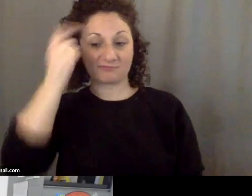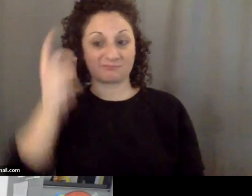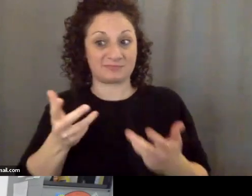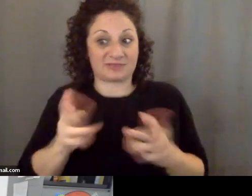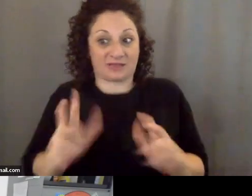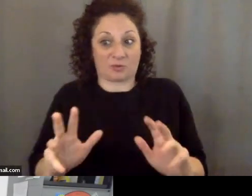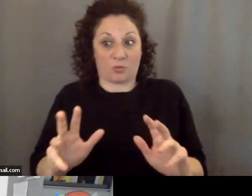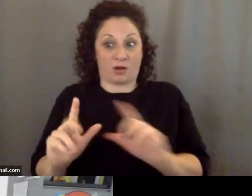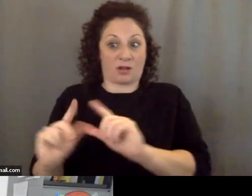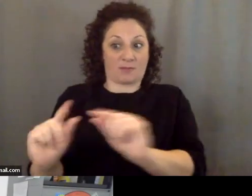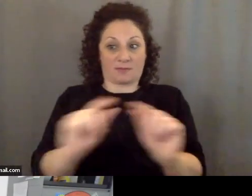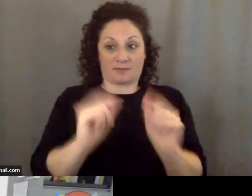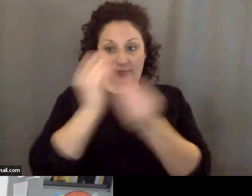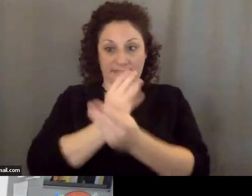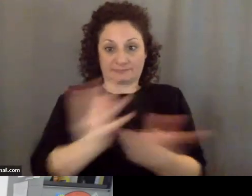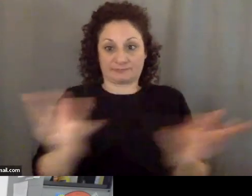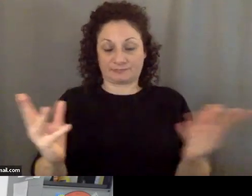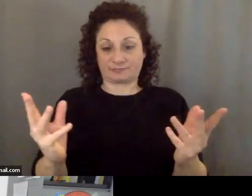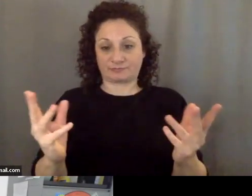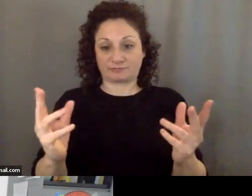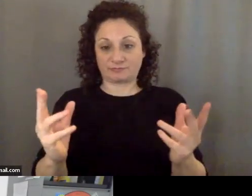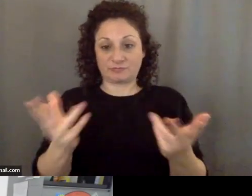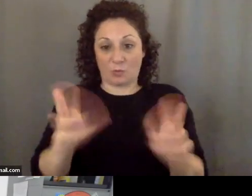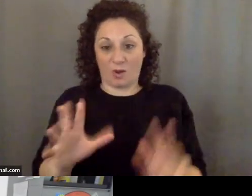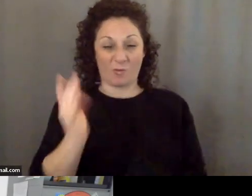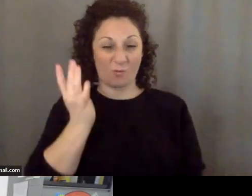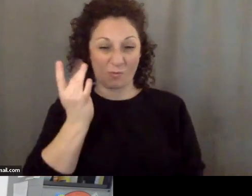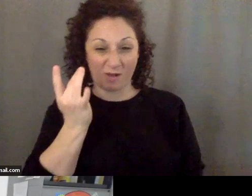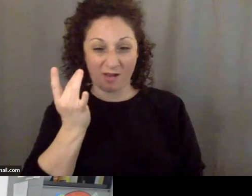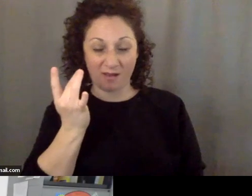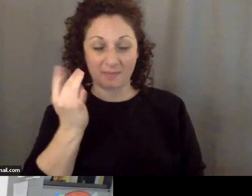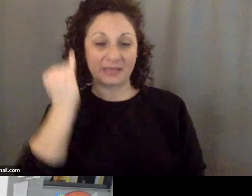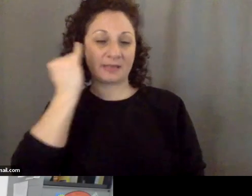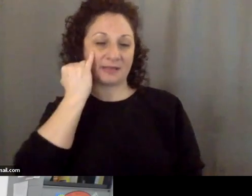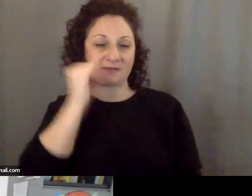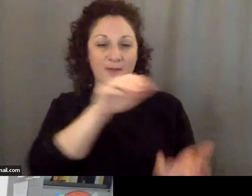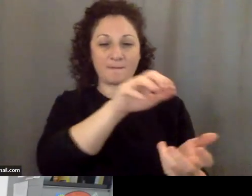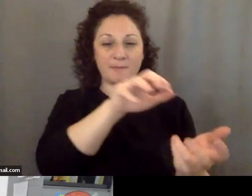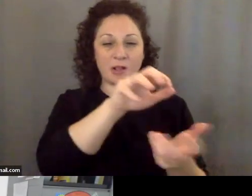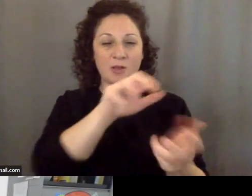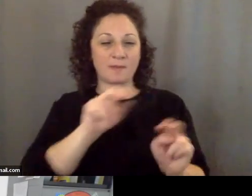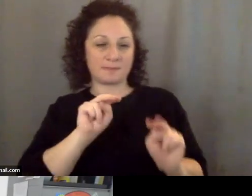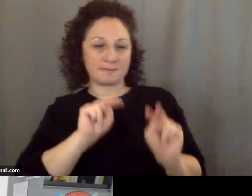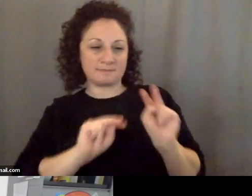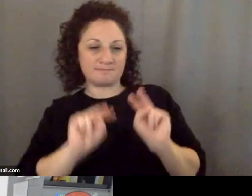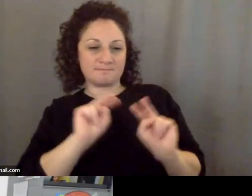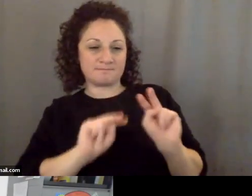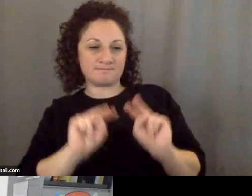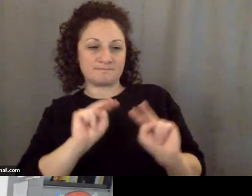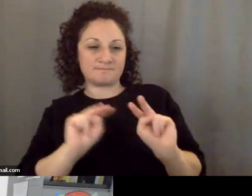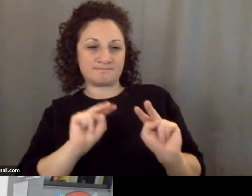And that is that by monitoring these balloons, they are gathering certain information